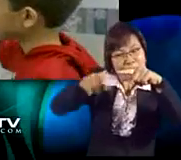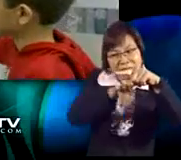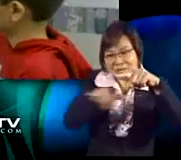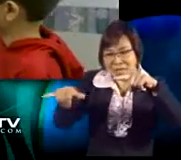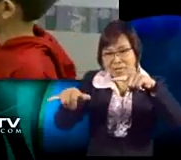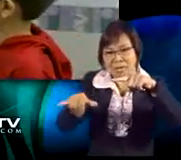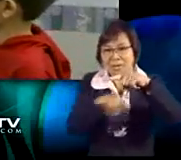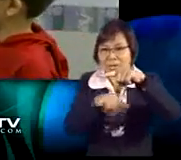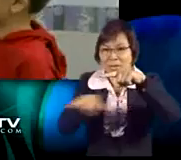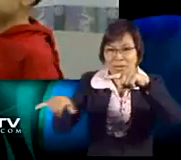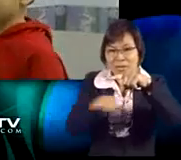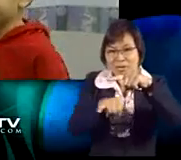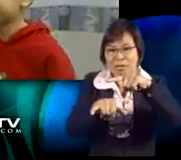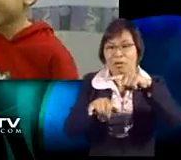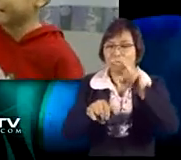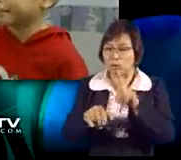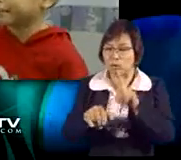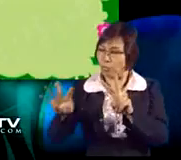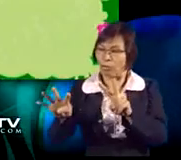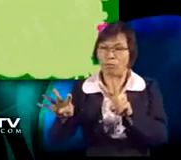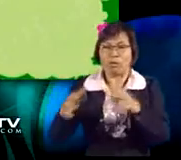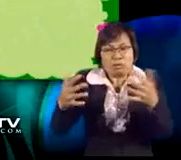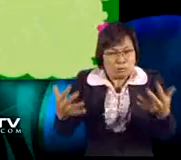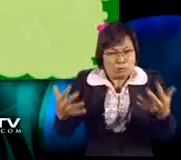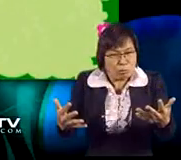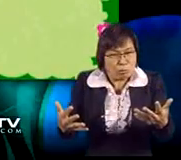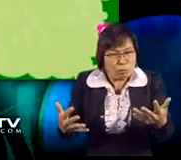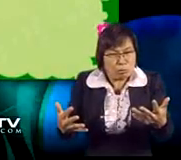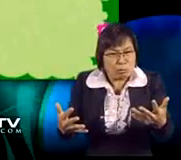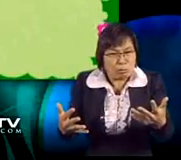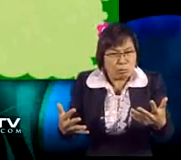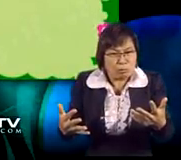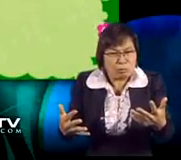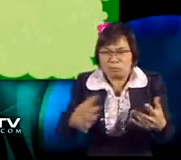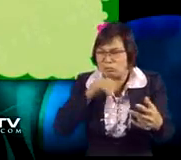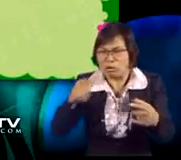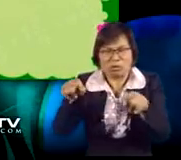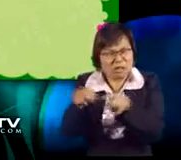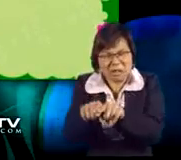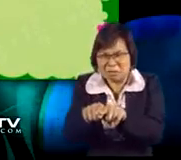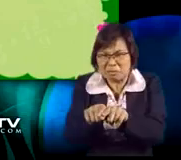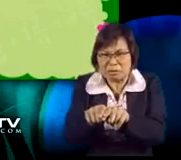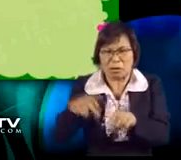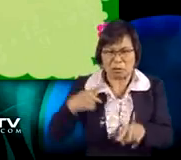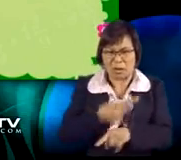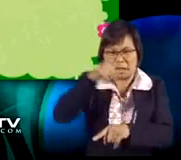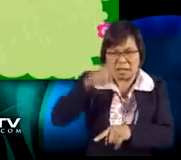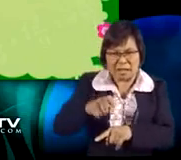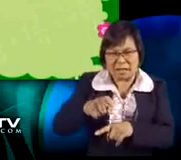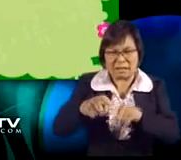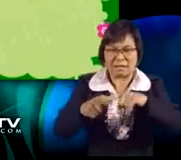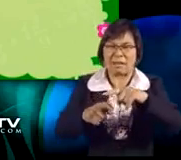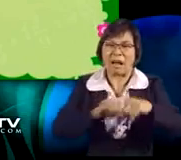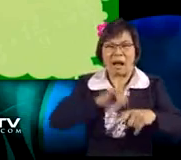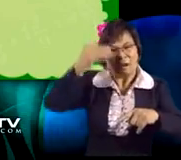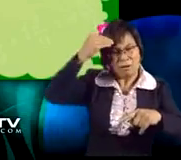must make sure that the denominators are the same. The denominators are 2 and 4. So, to make them the same,